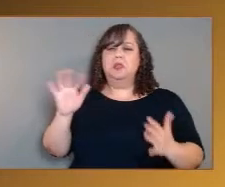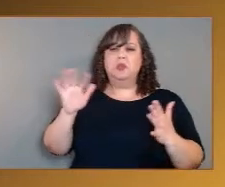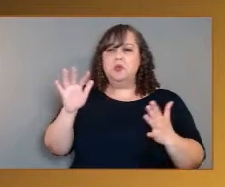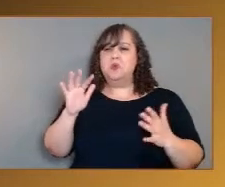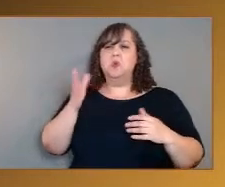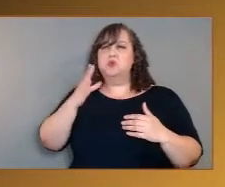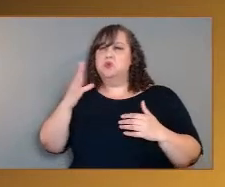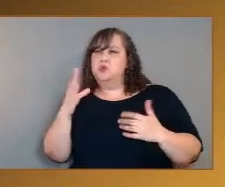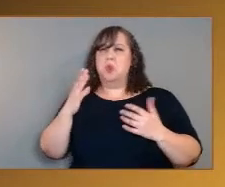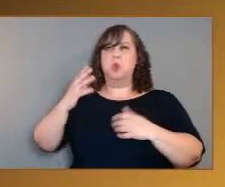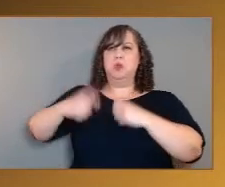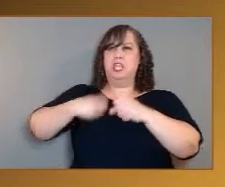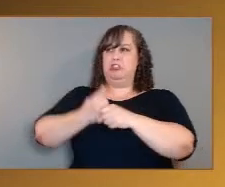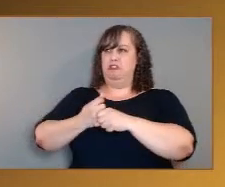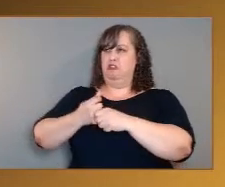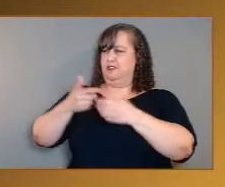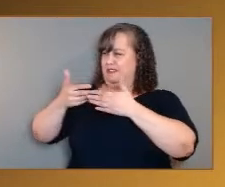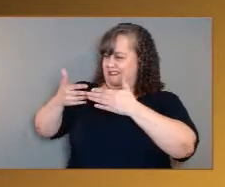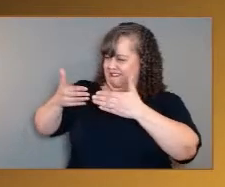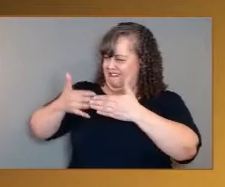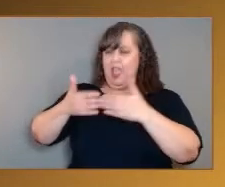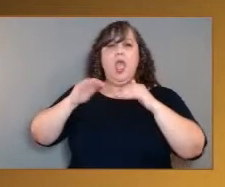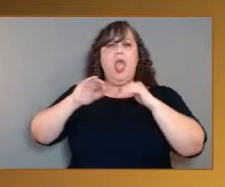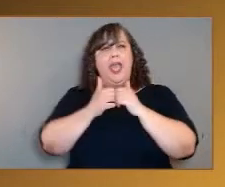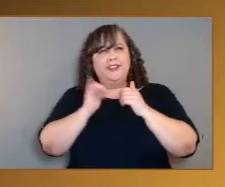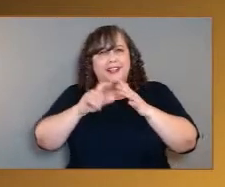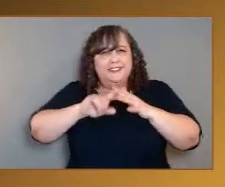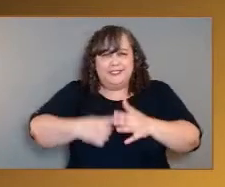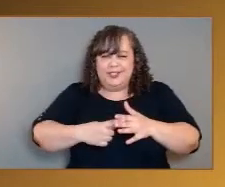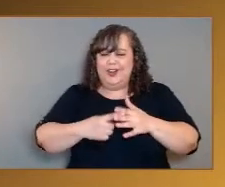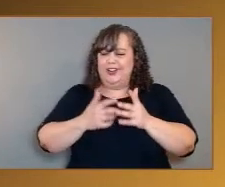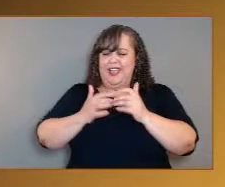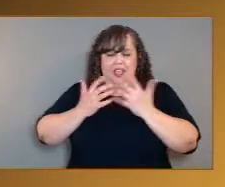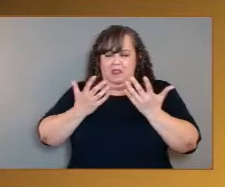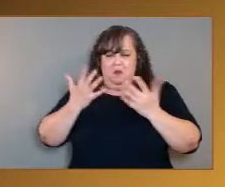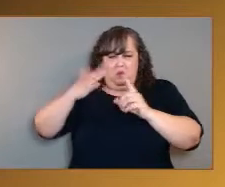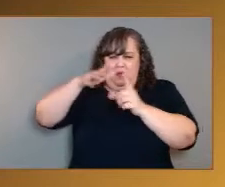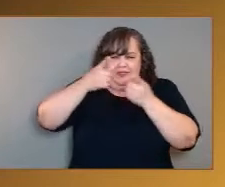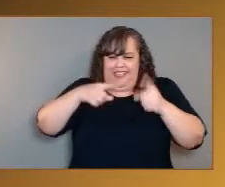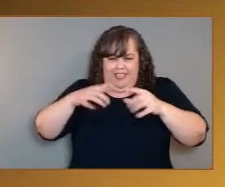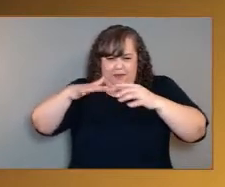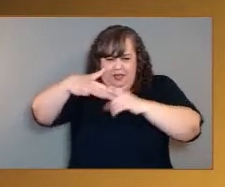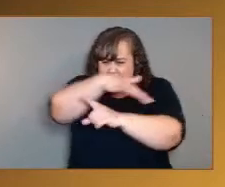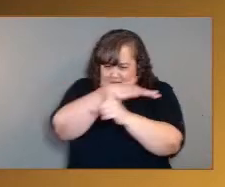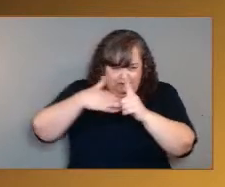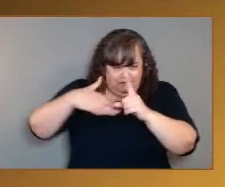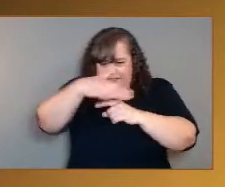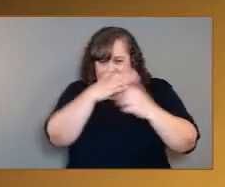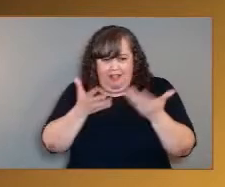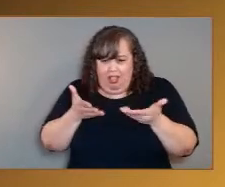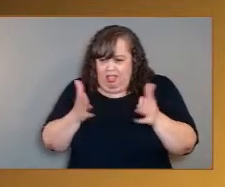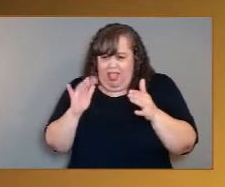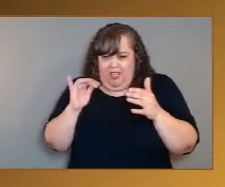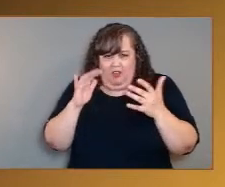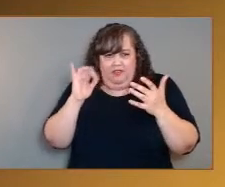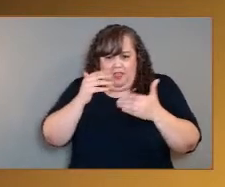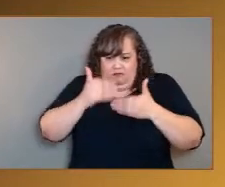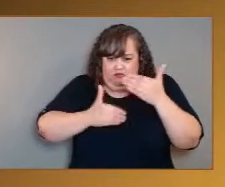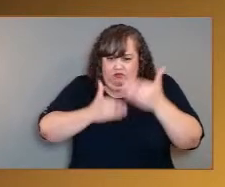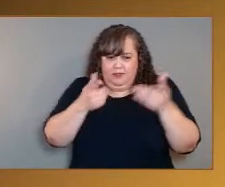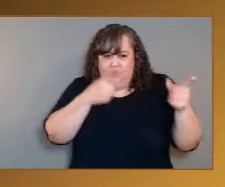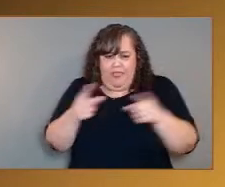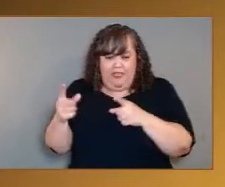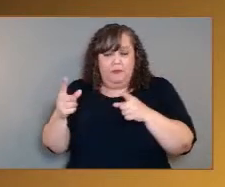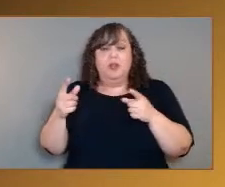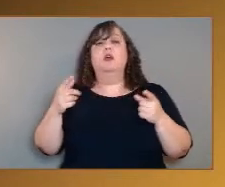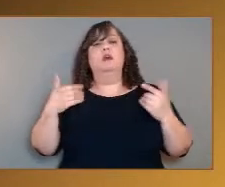complex process, how does it start? What are the conditions that allow it to happen? And that's a really important question for being able to, you know, look at